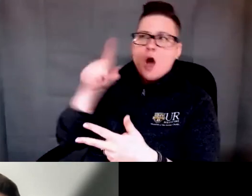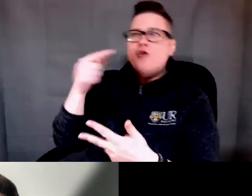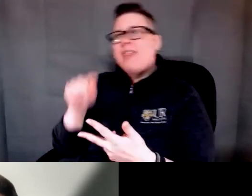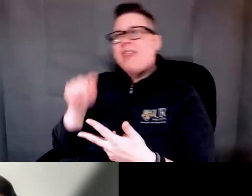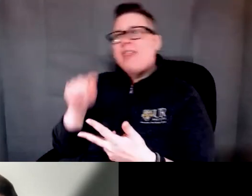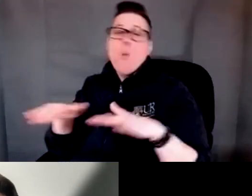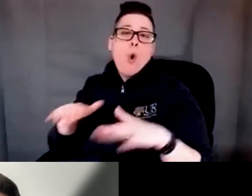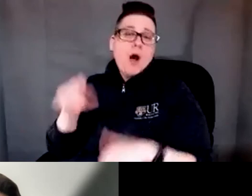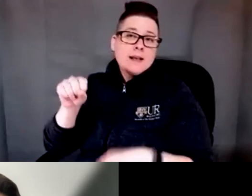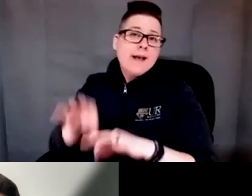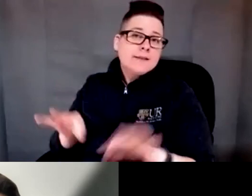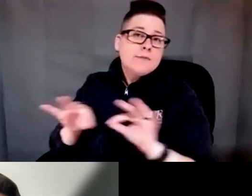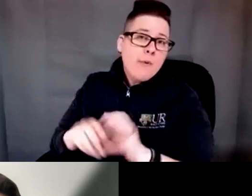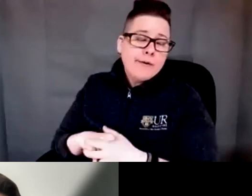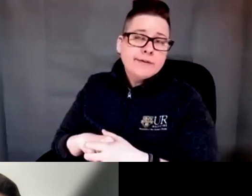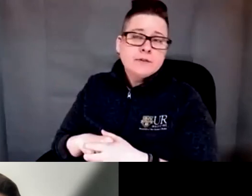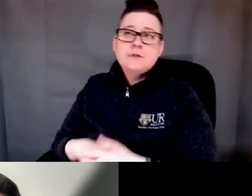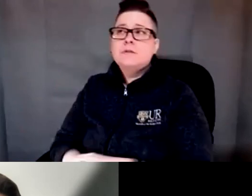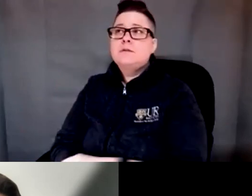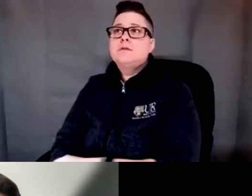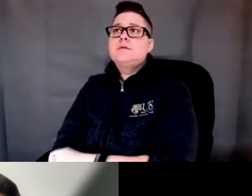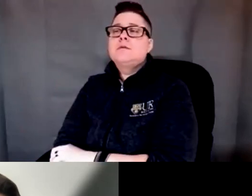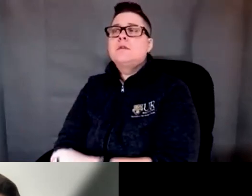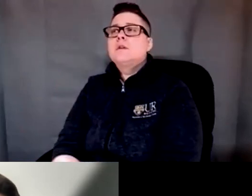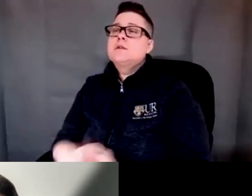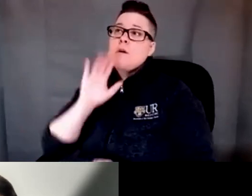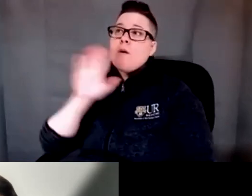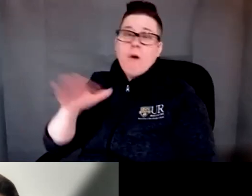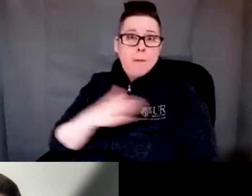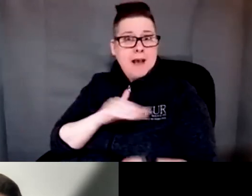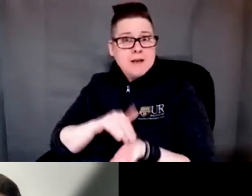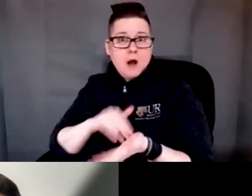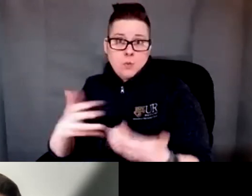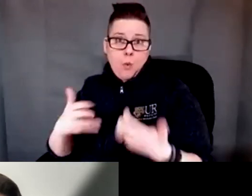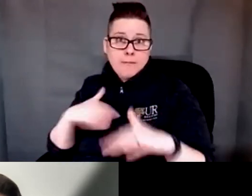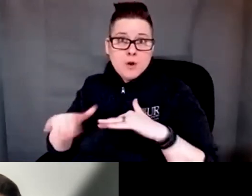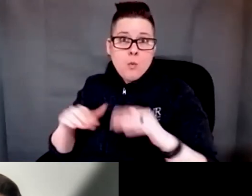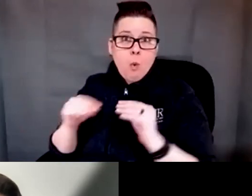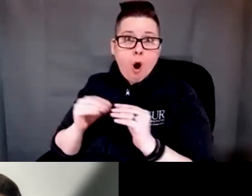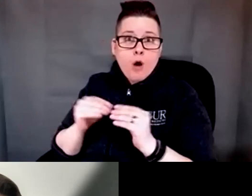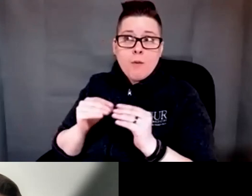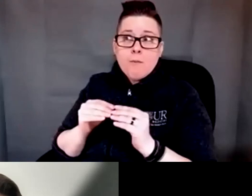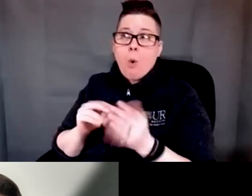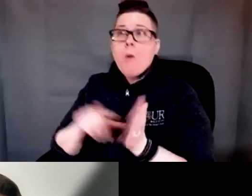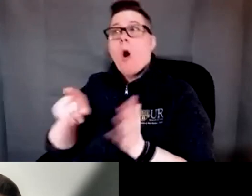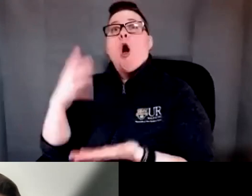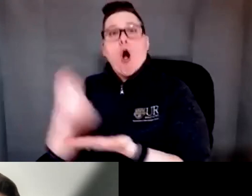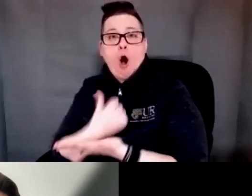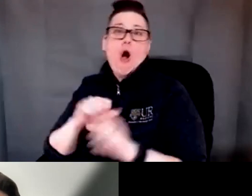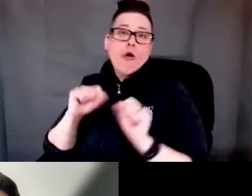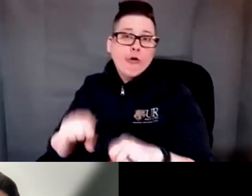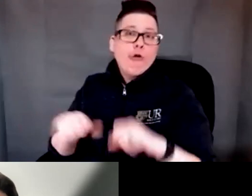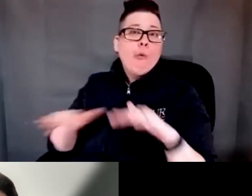important and the walk in they would say oh my doctor wants me to walk more and this gave me the opportunity to do so and